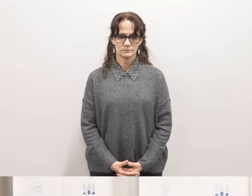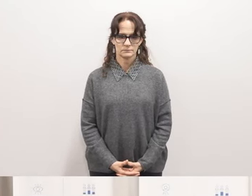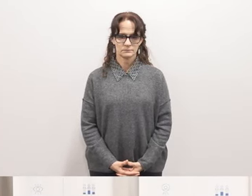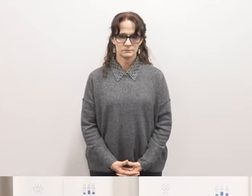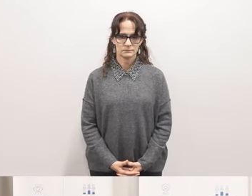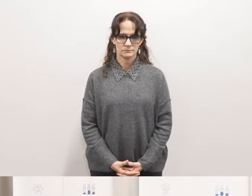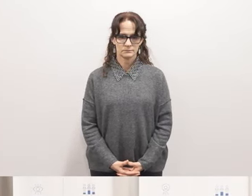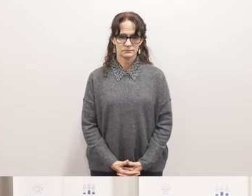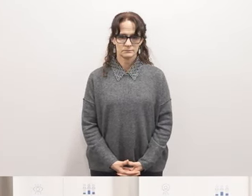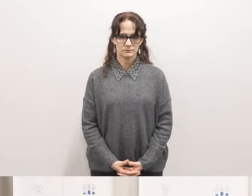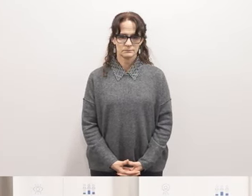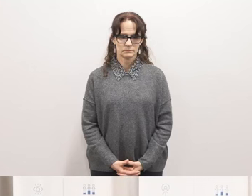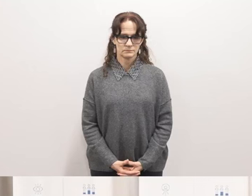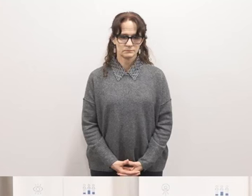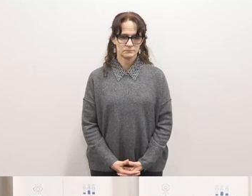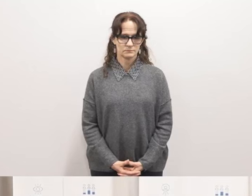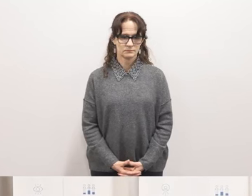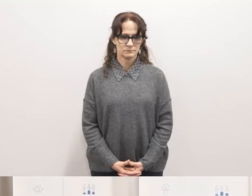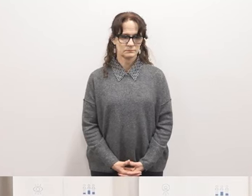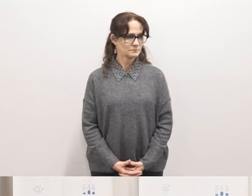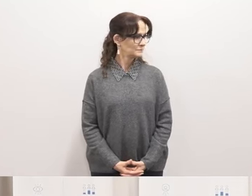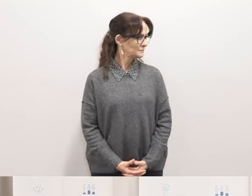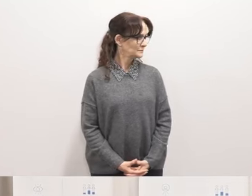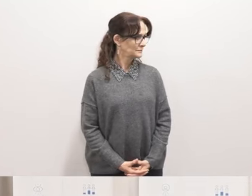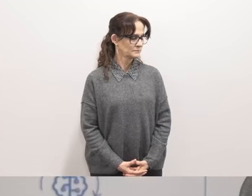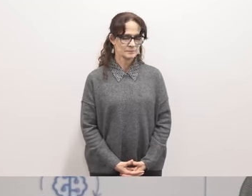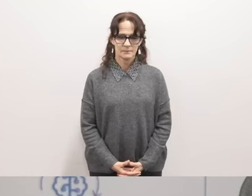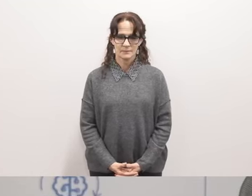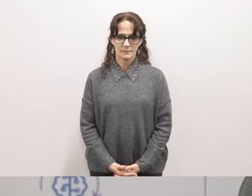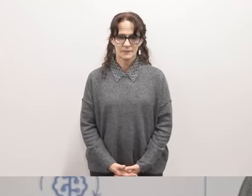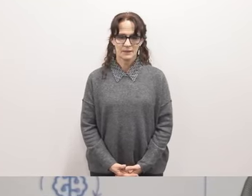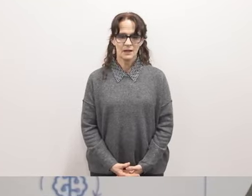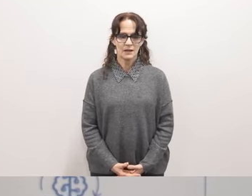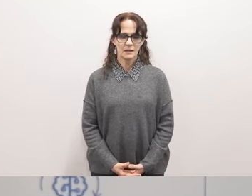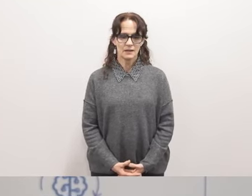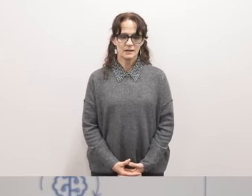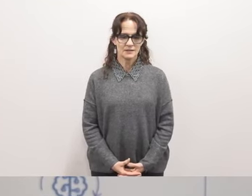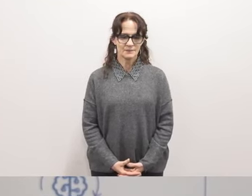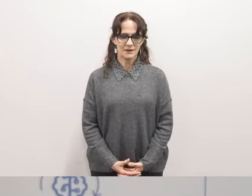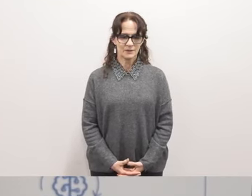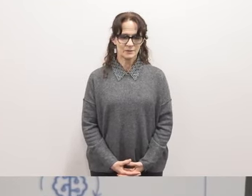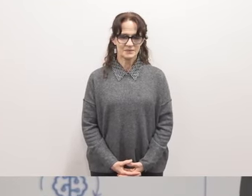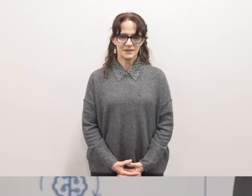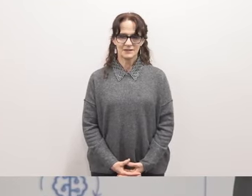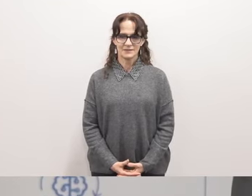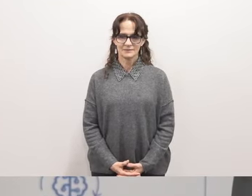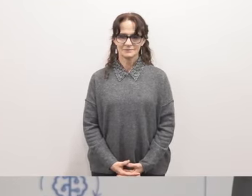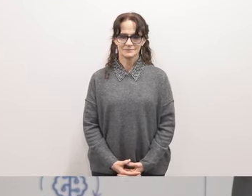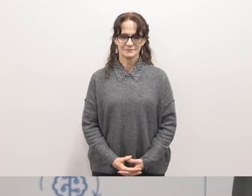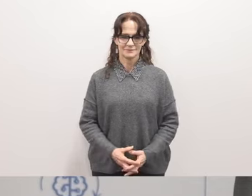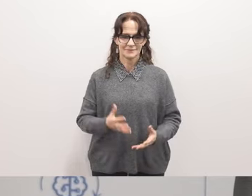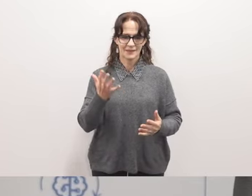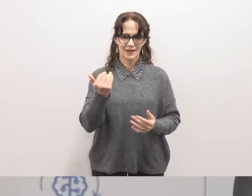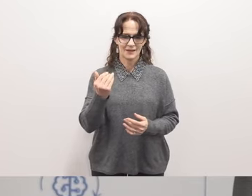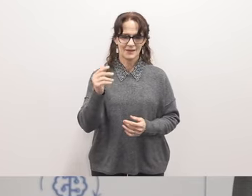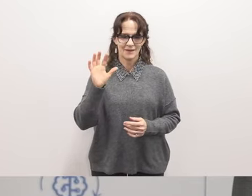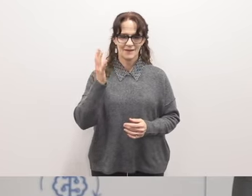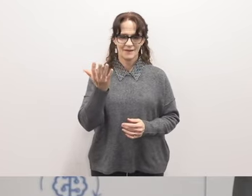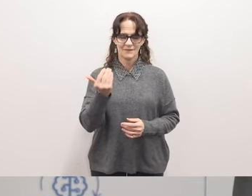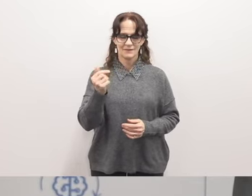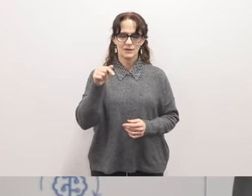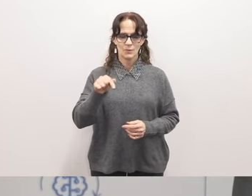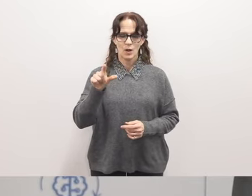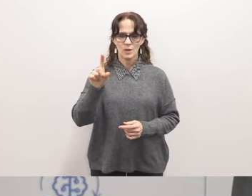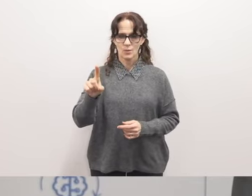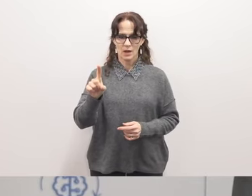okay um now we will move to new business item 15.1 on the agenda